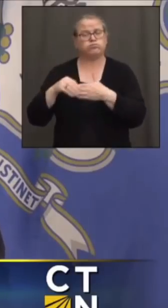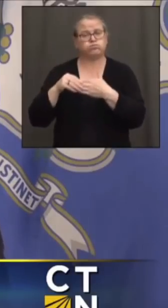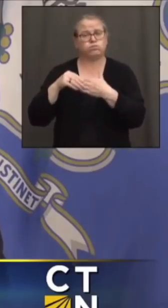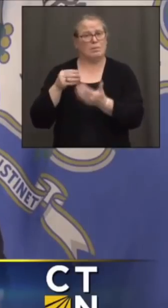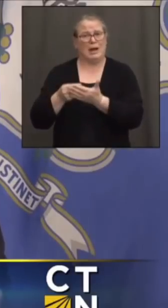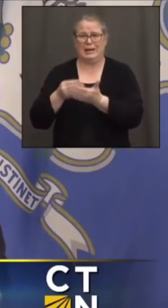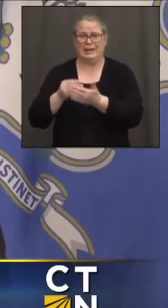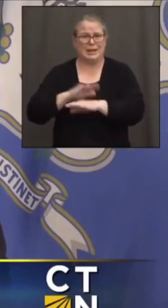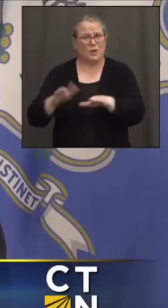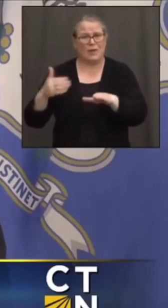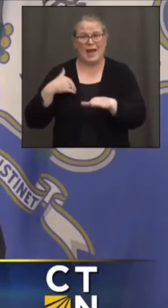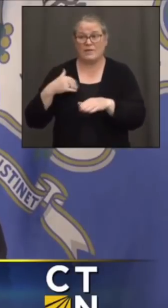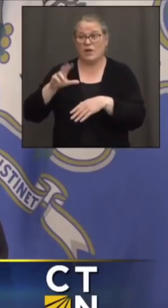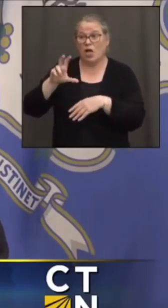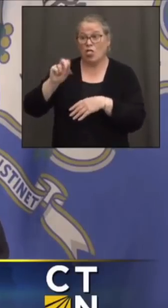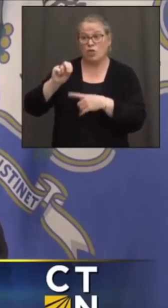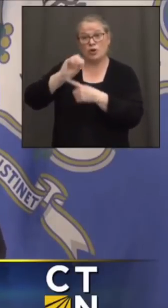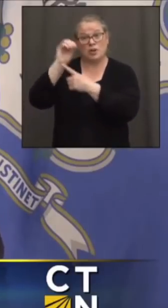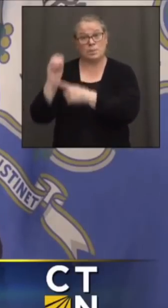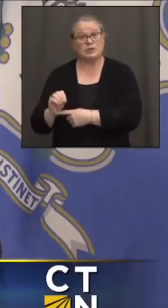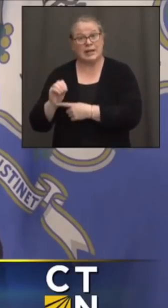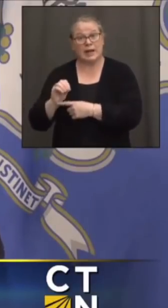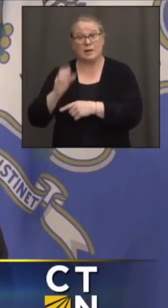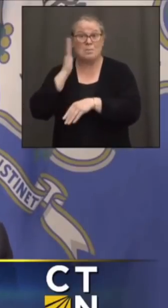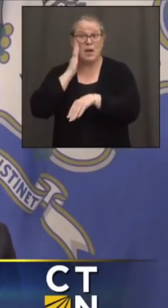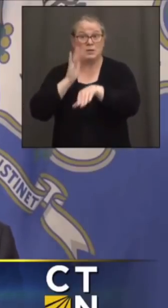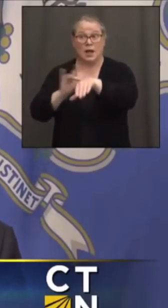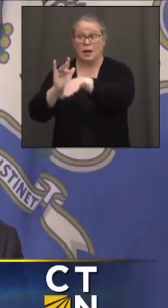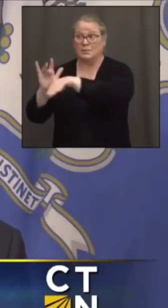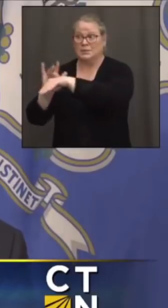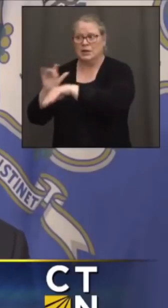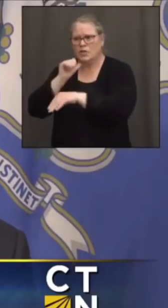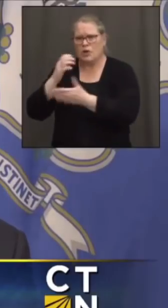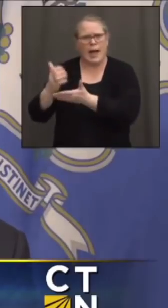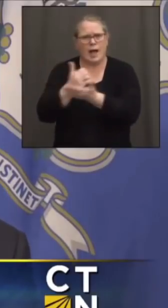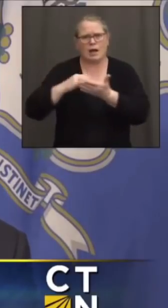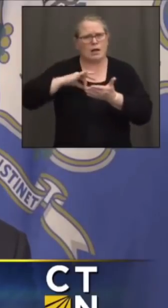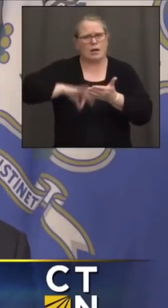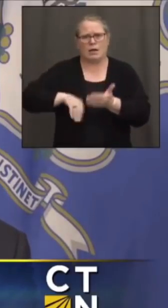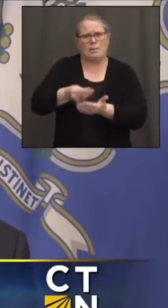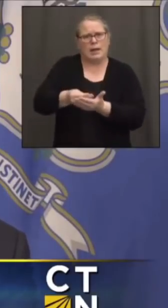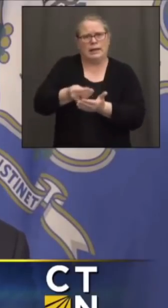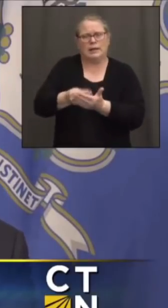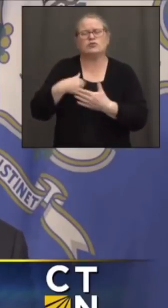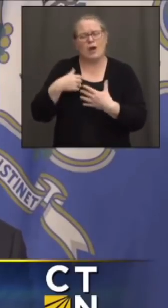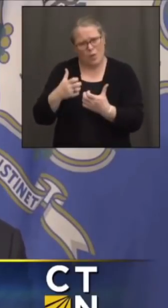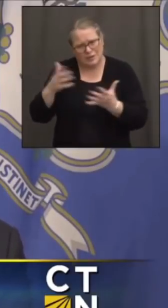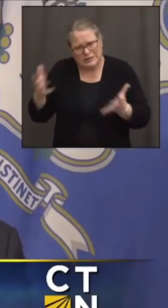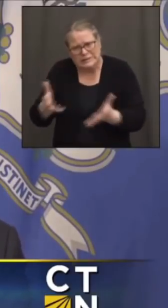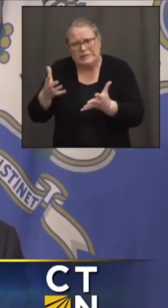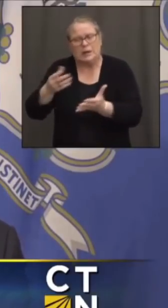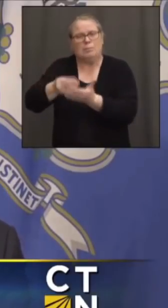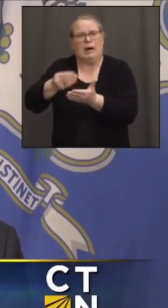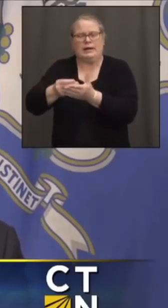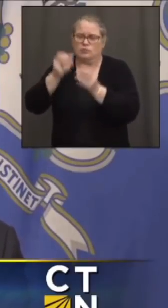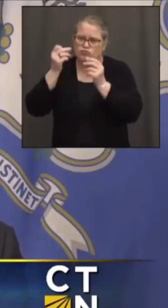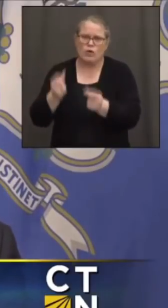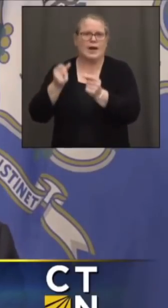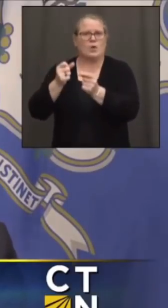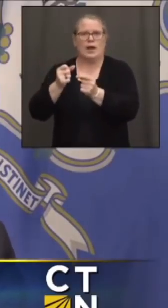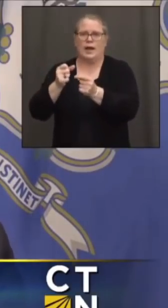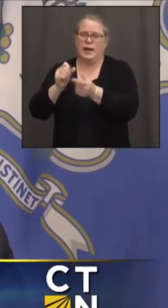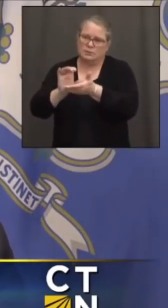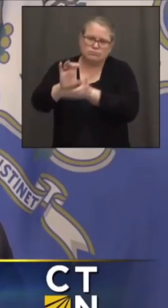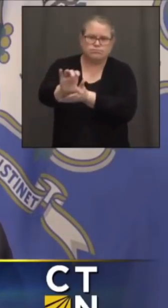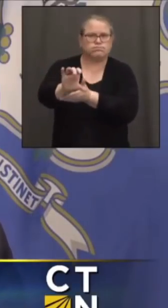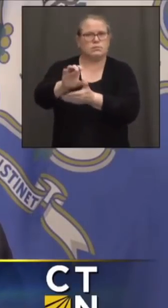around with a 30 percent vacancy, they're not making as much money. So to me, I wanted to do everything I could to get money right to the nurses, right to